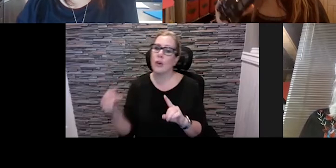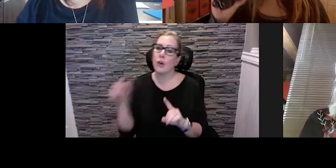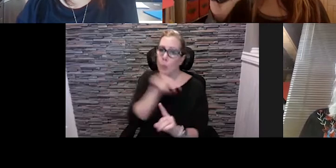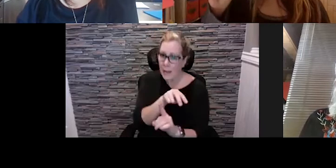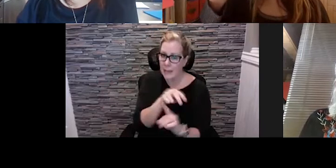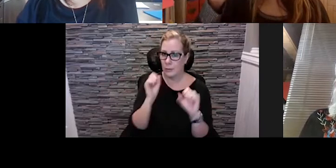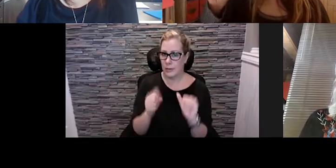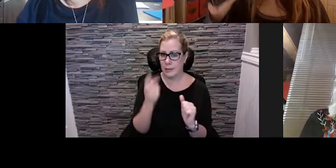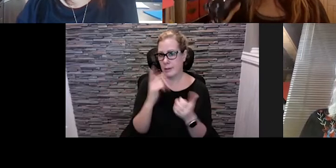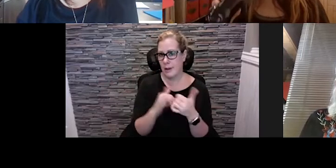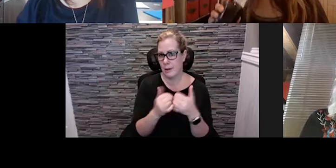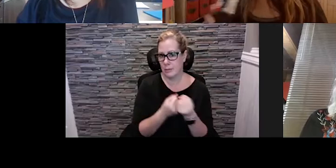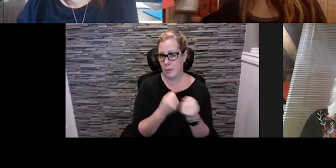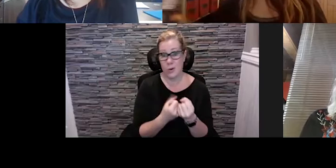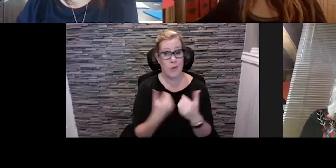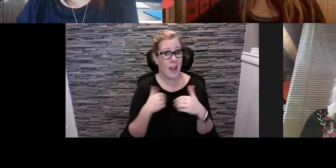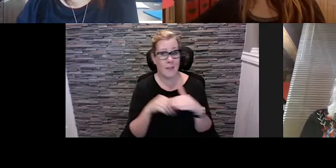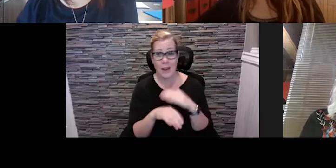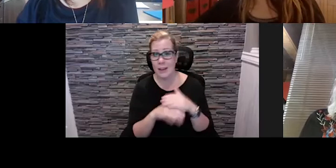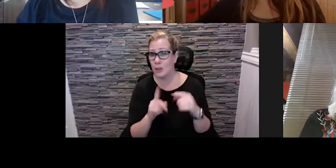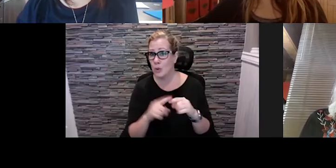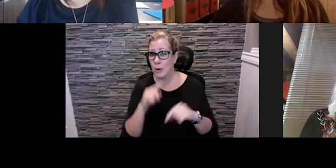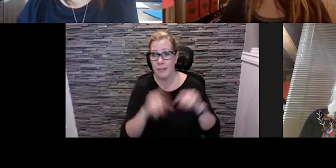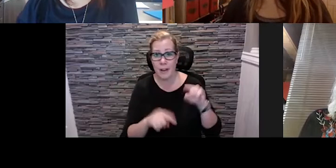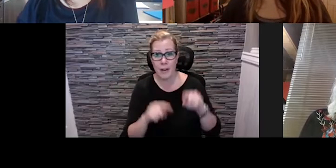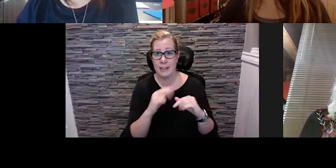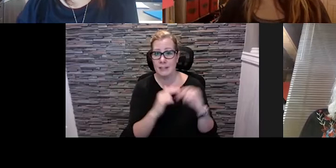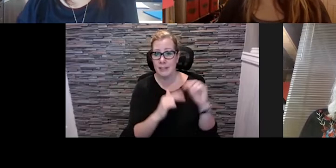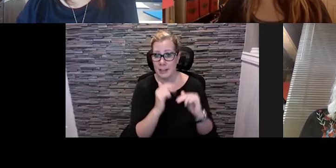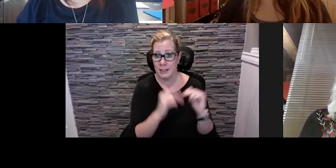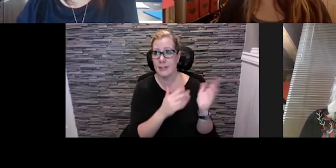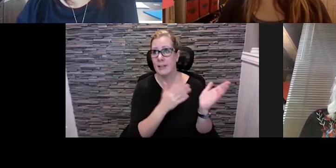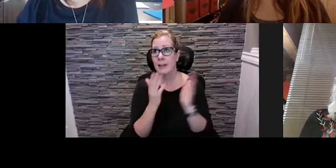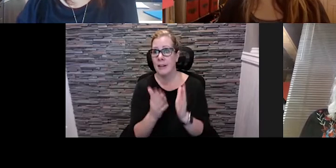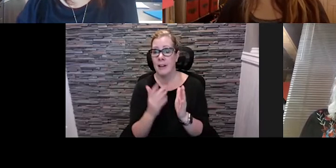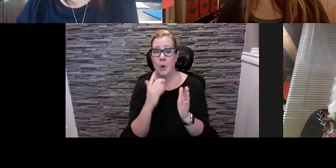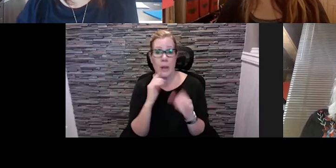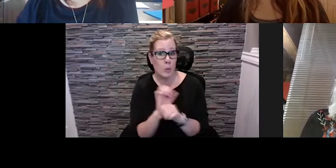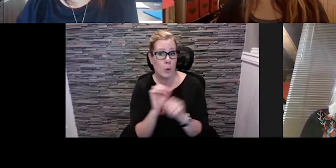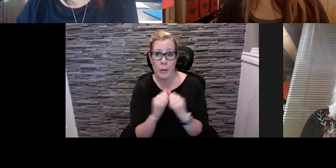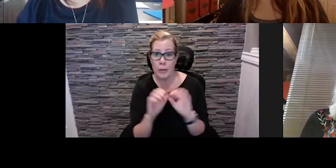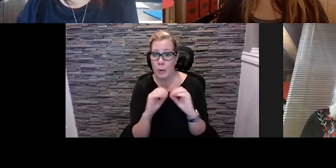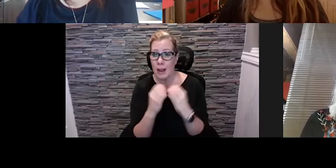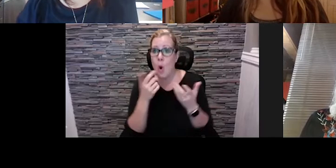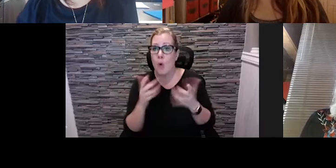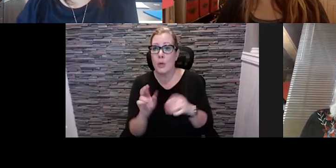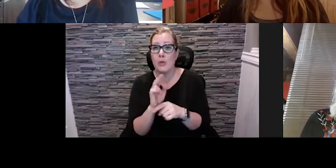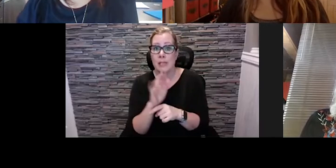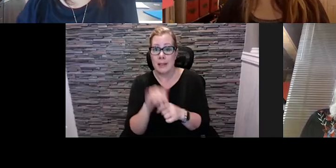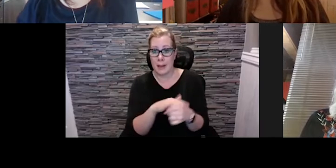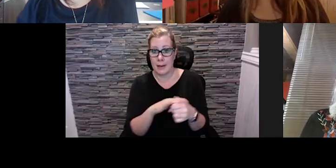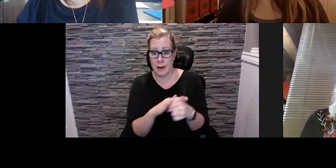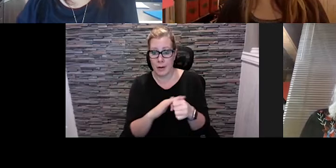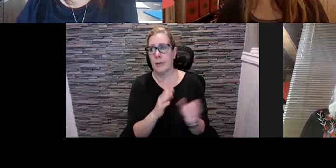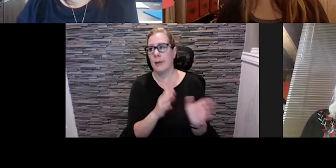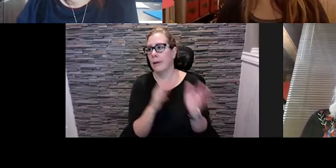we've got access to the various venues and working with those existing organizations who are utilizing those spaces and are talking to our coordinators